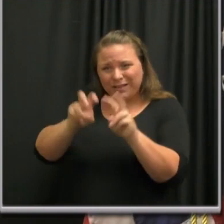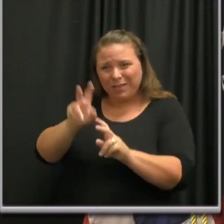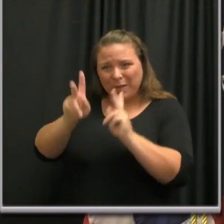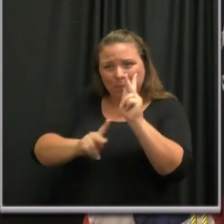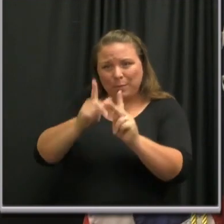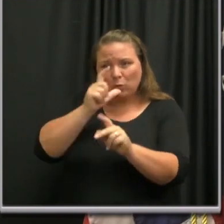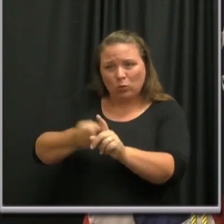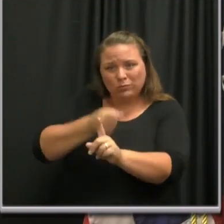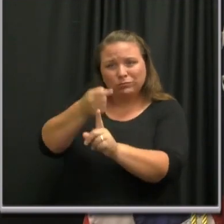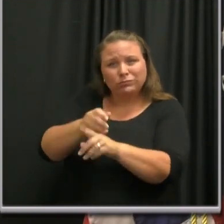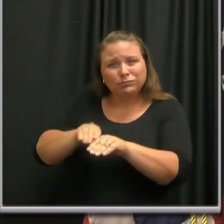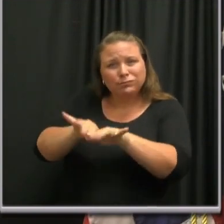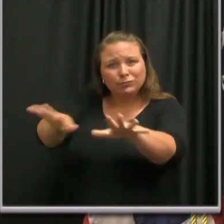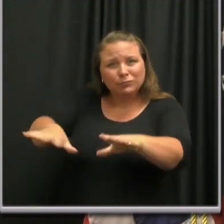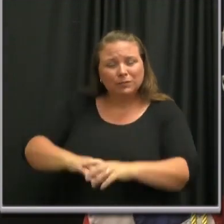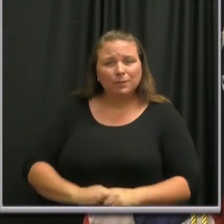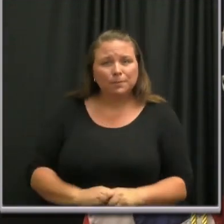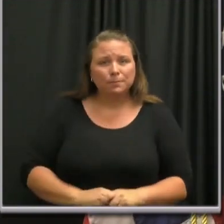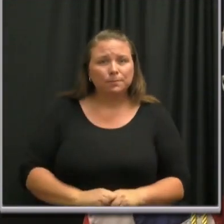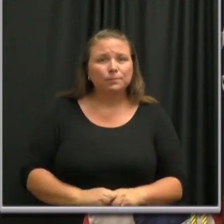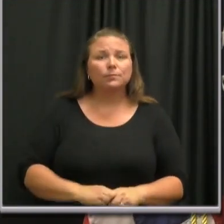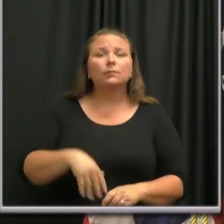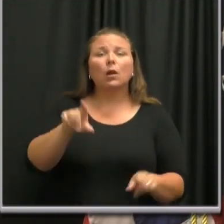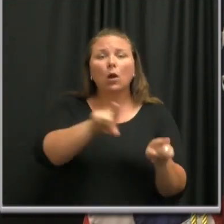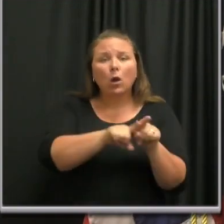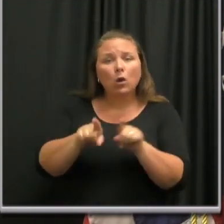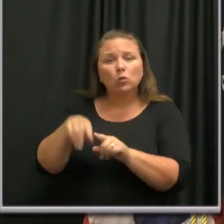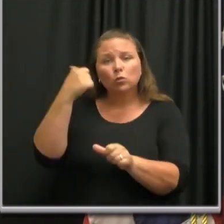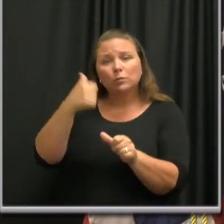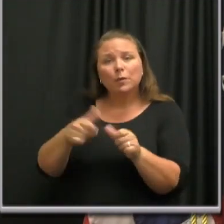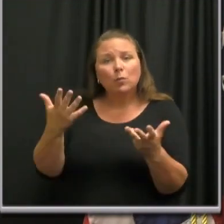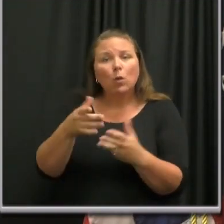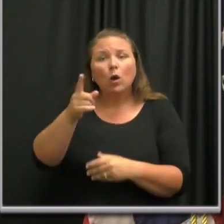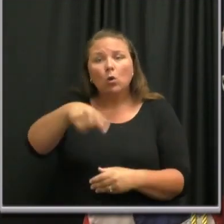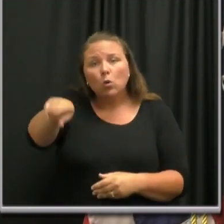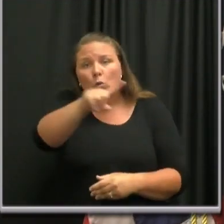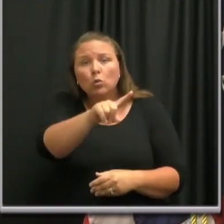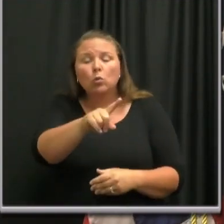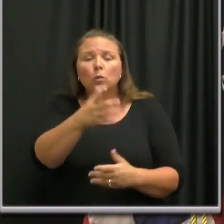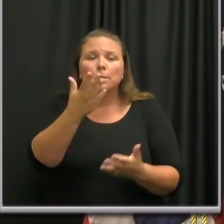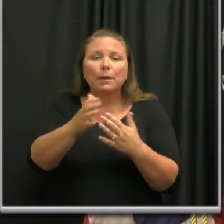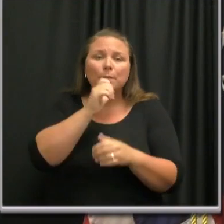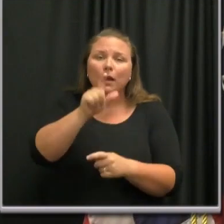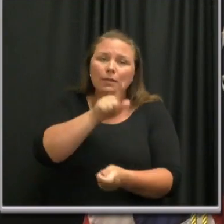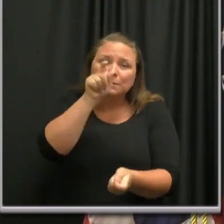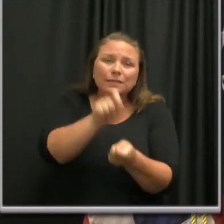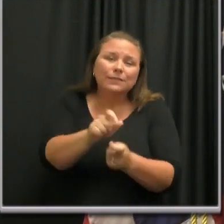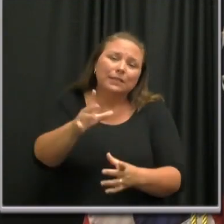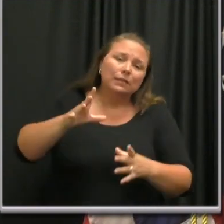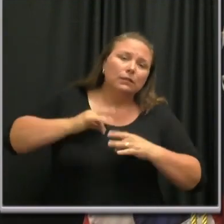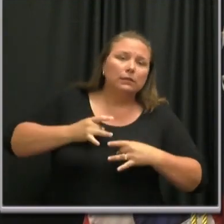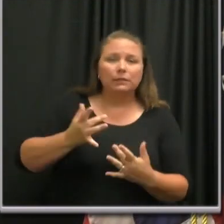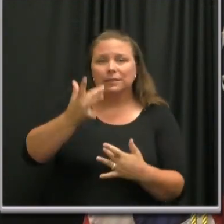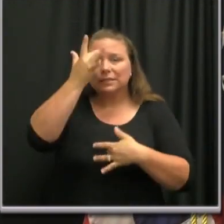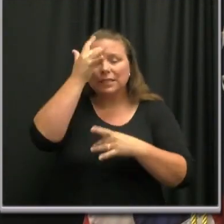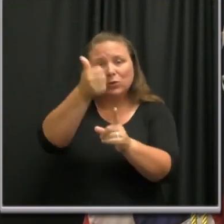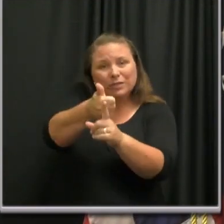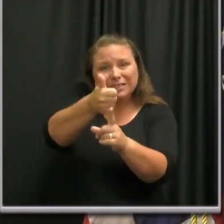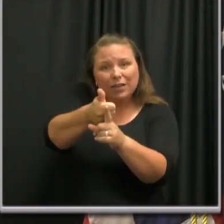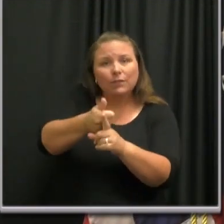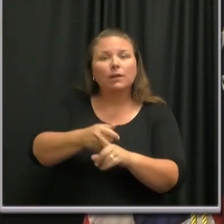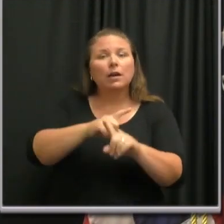virus infects. And the other thing to keep in mind is that you may not necessarily get sick from the virus,